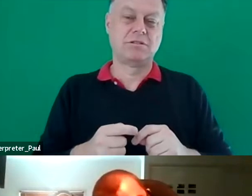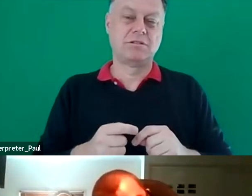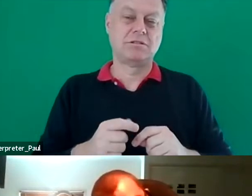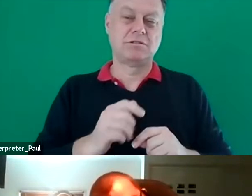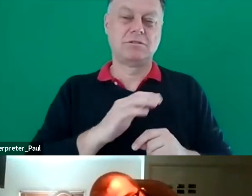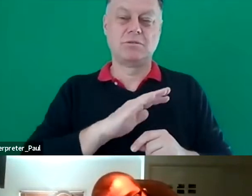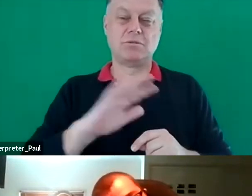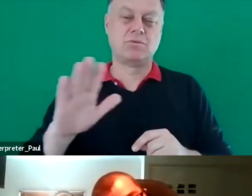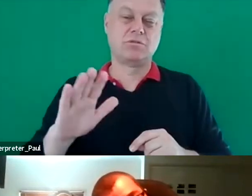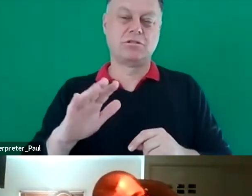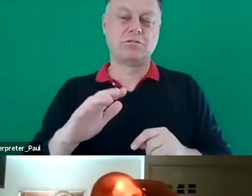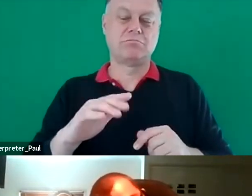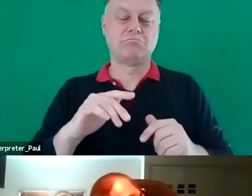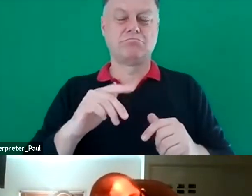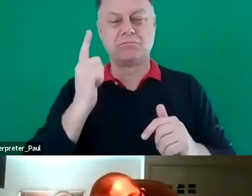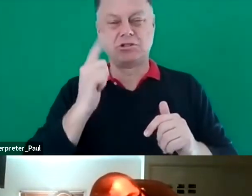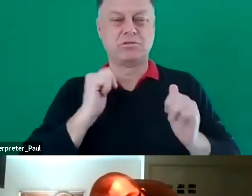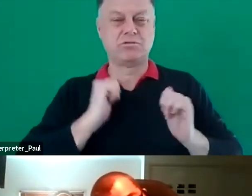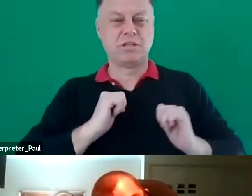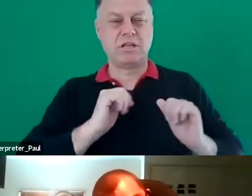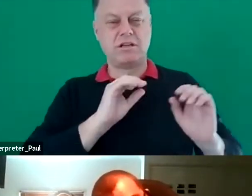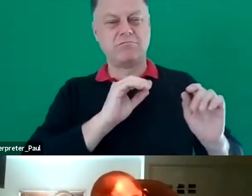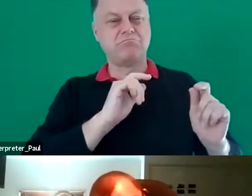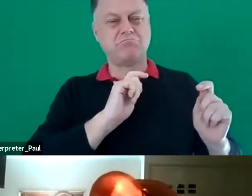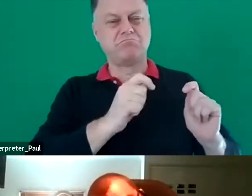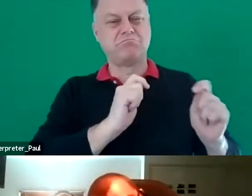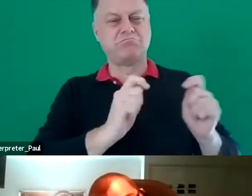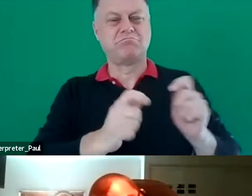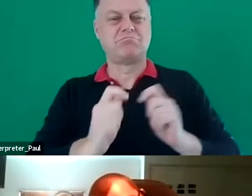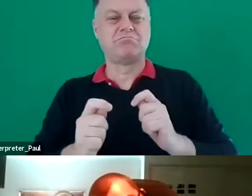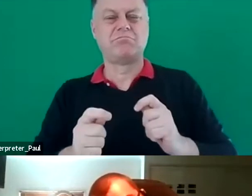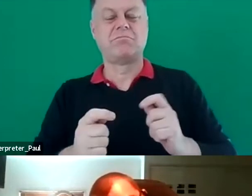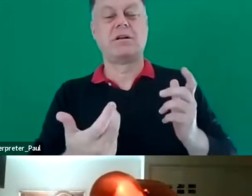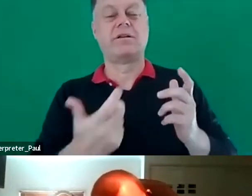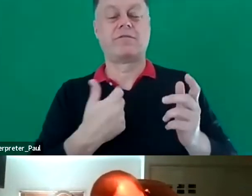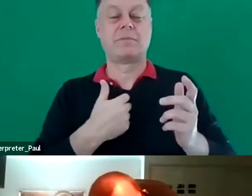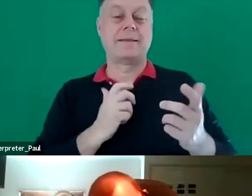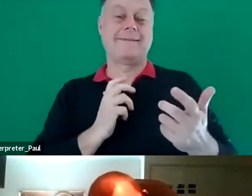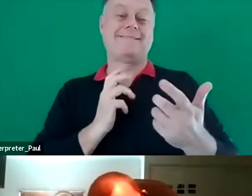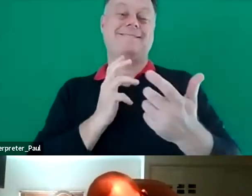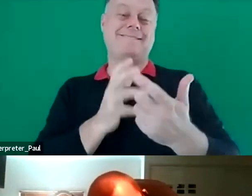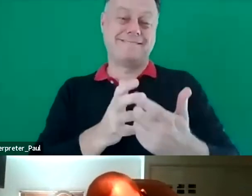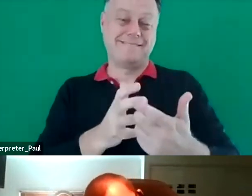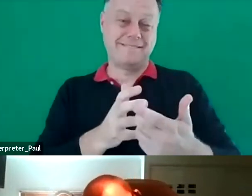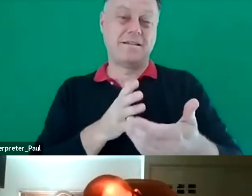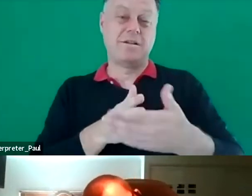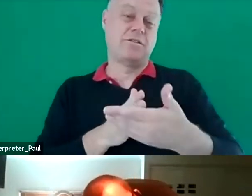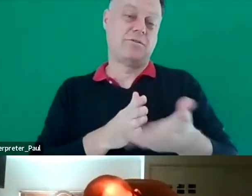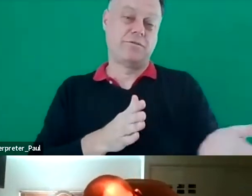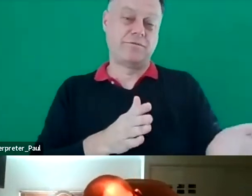facilitators, that barrier has been somewhat shifted out of the road.